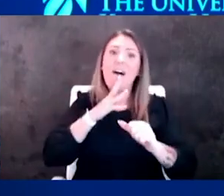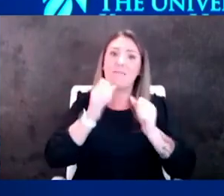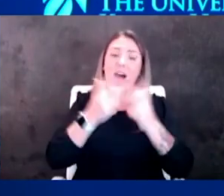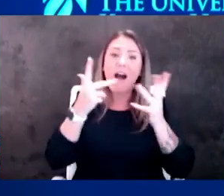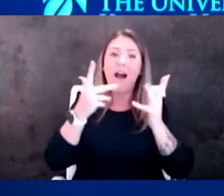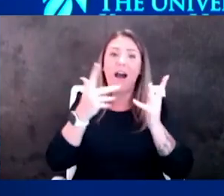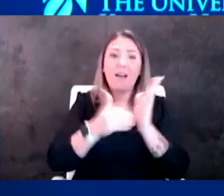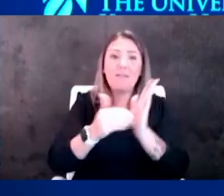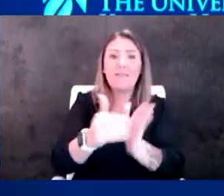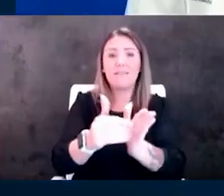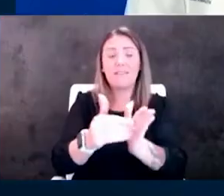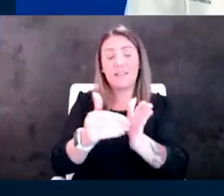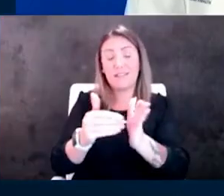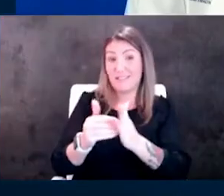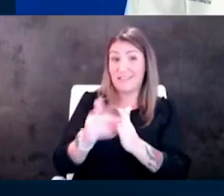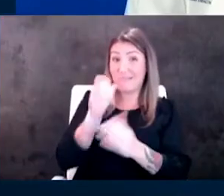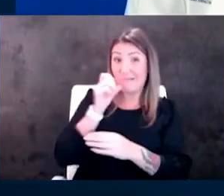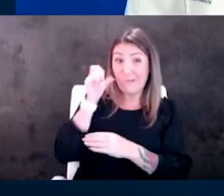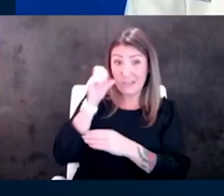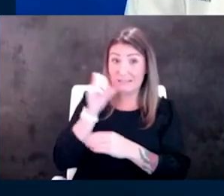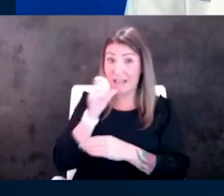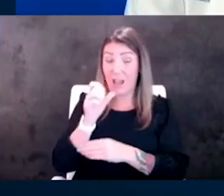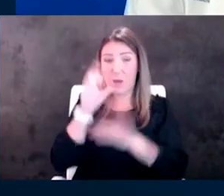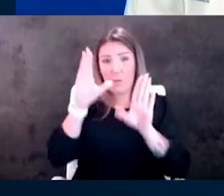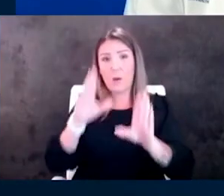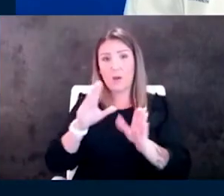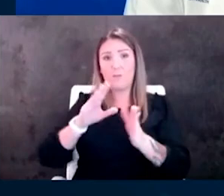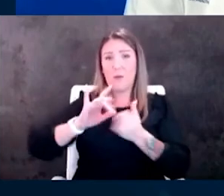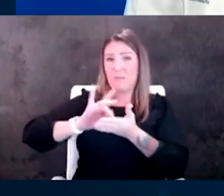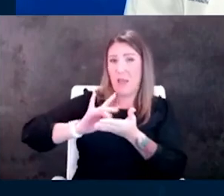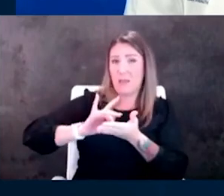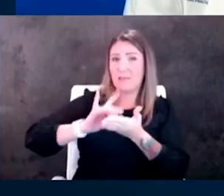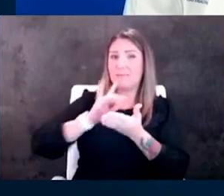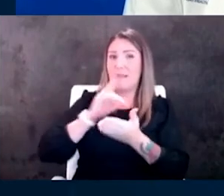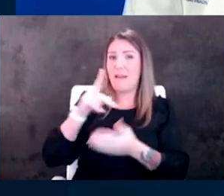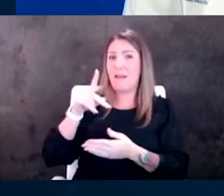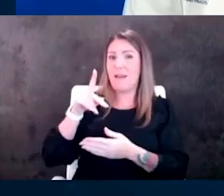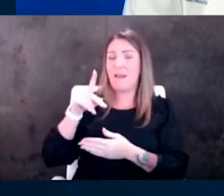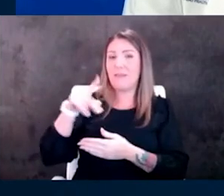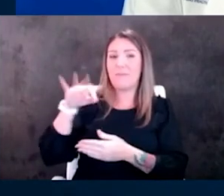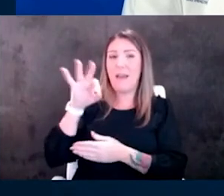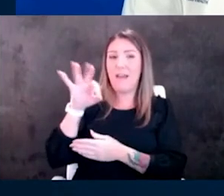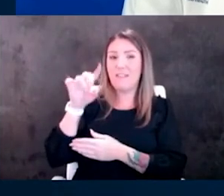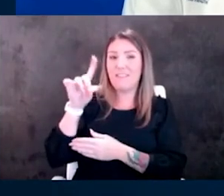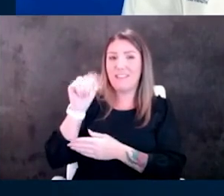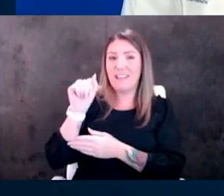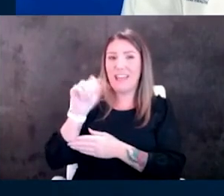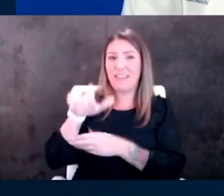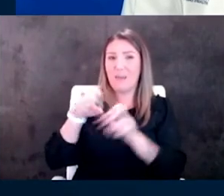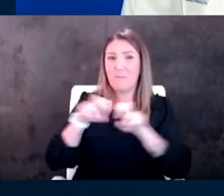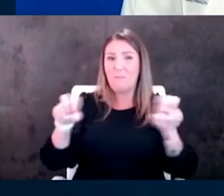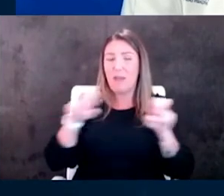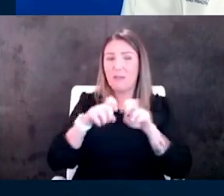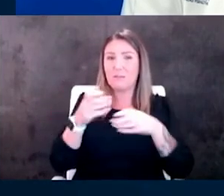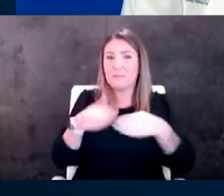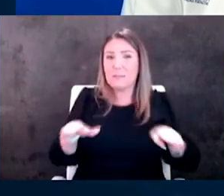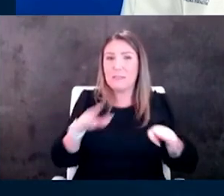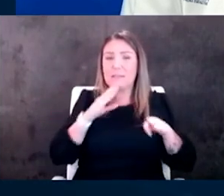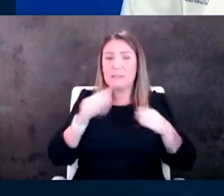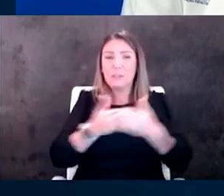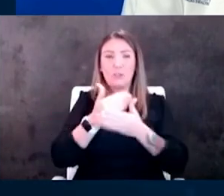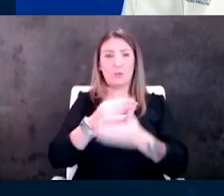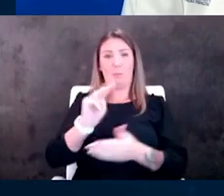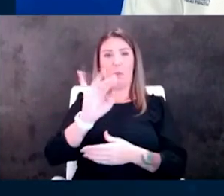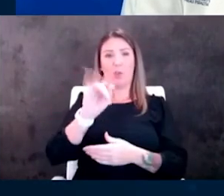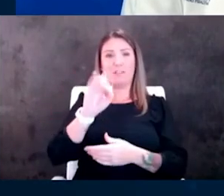even though it's not a great drug and the fda panel was split it was they still approved um the new model of air or how are you said correctly the